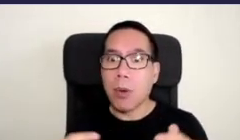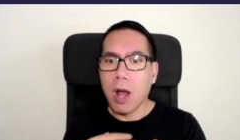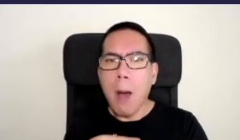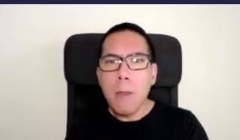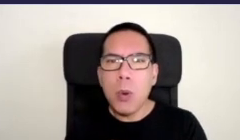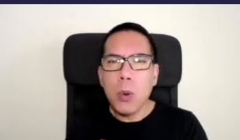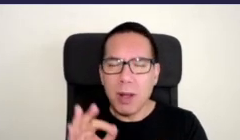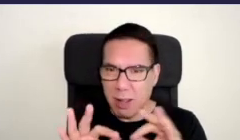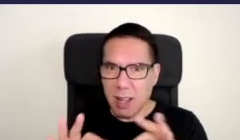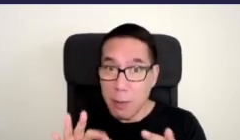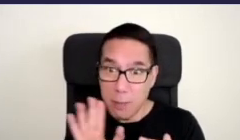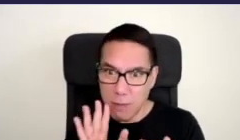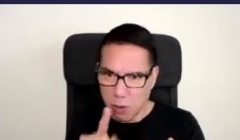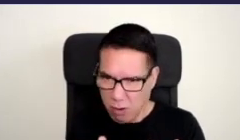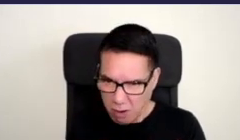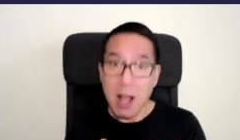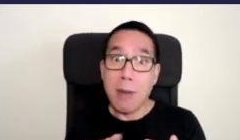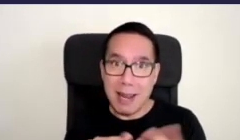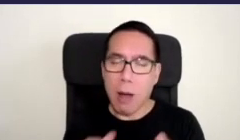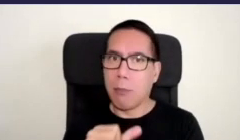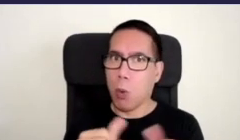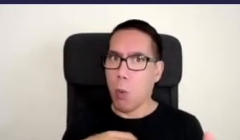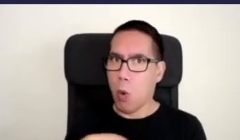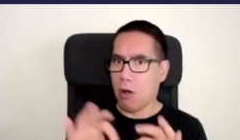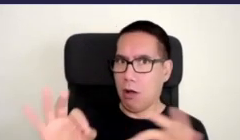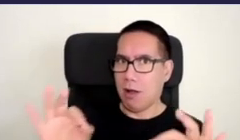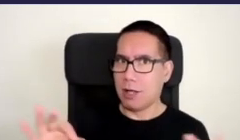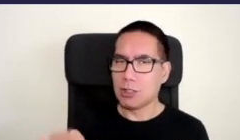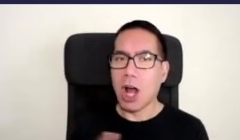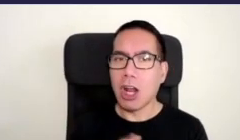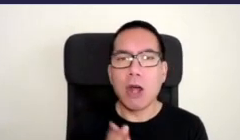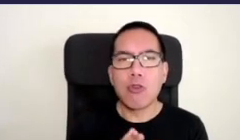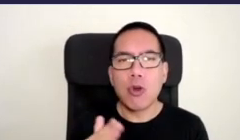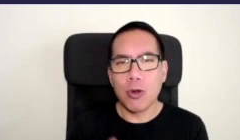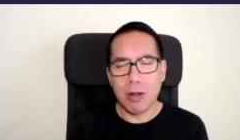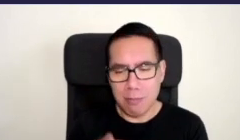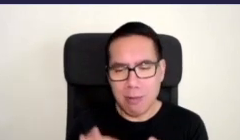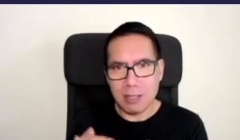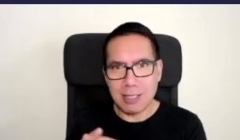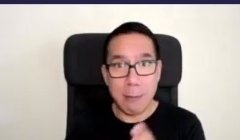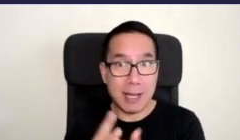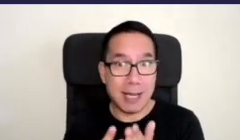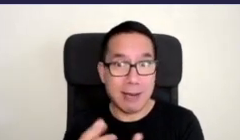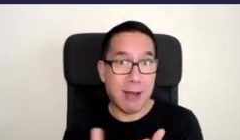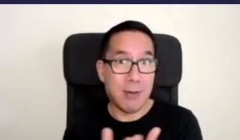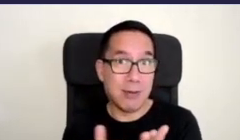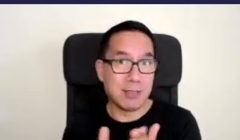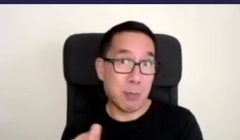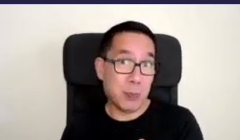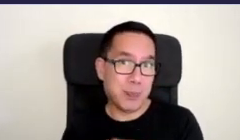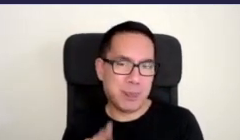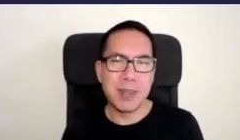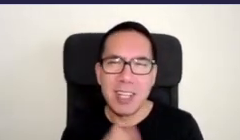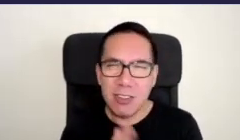blue dots are sites that are in various stages of happening so this is really really